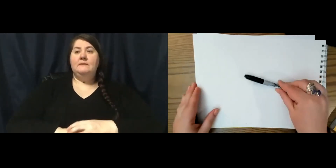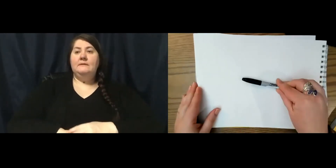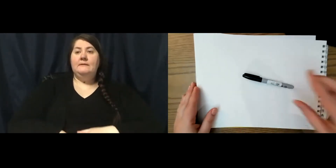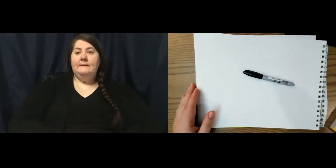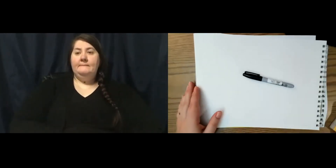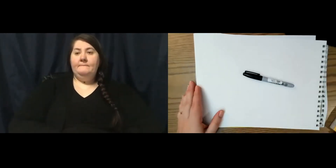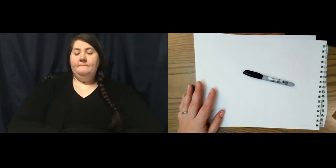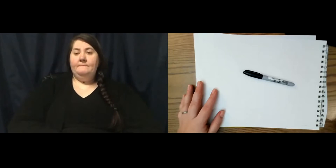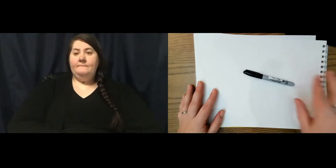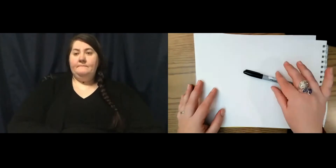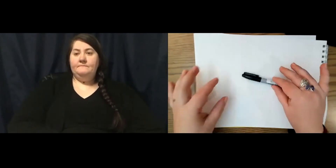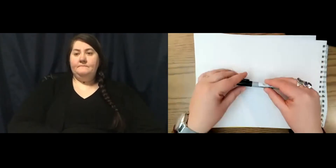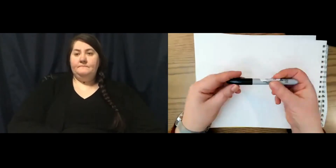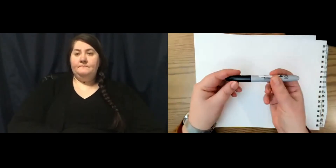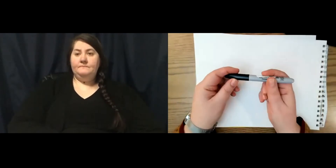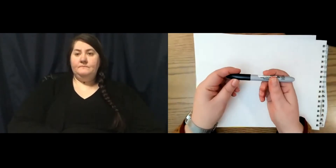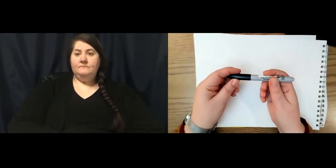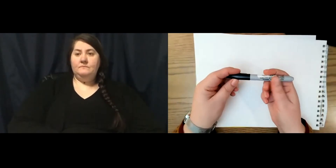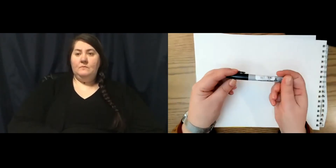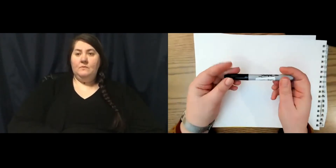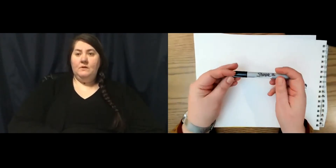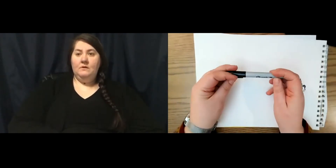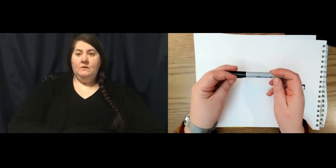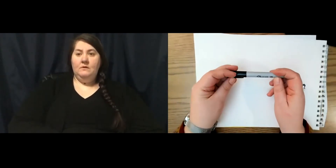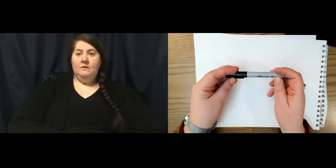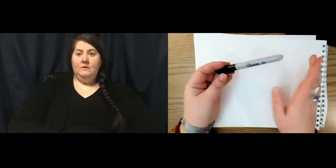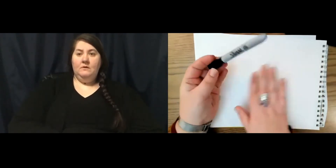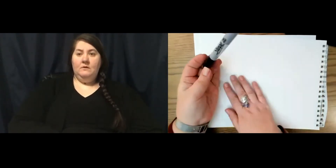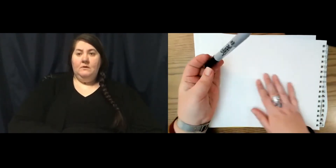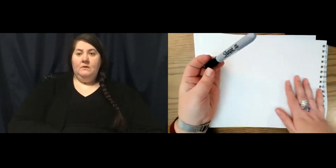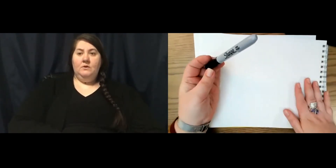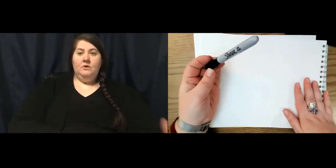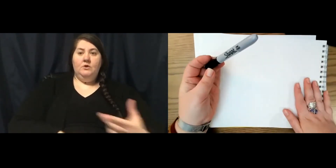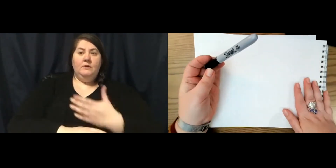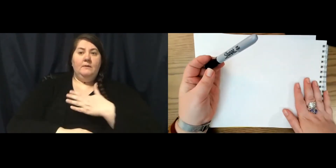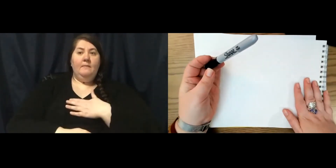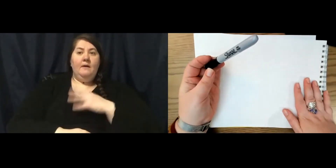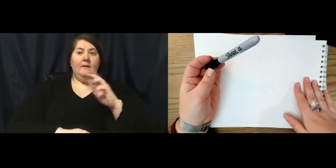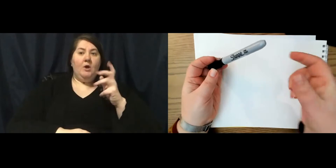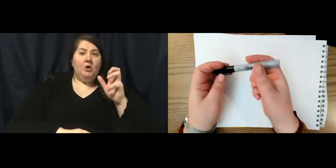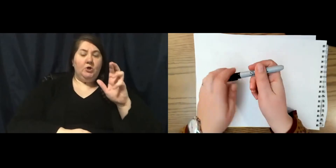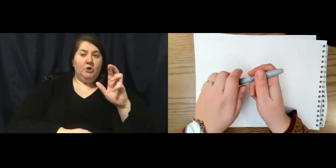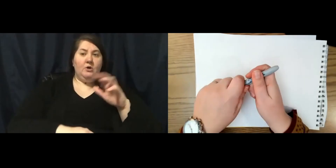So the first thing I'm going to do is I'm going to be using my marker just on my piece of paper.